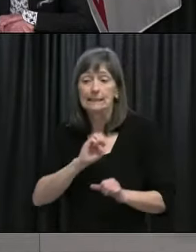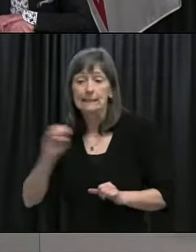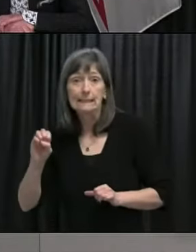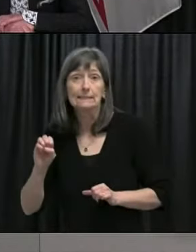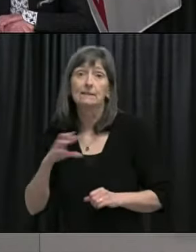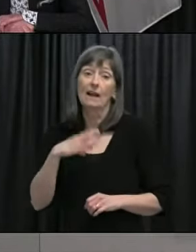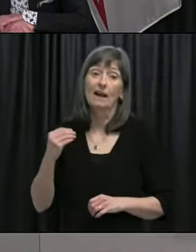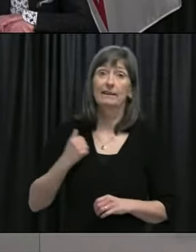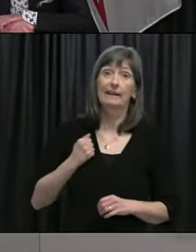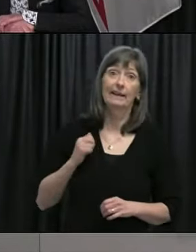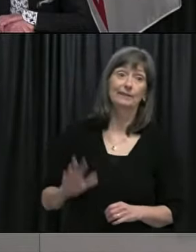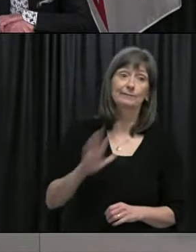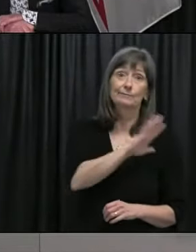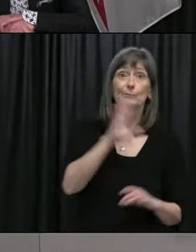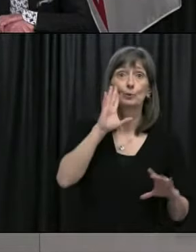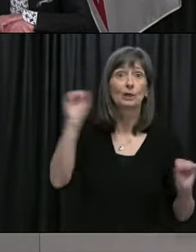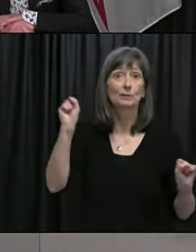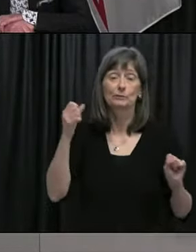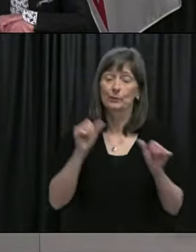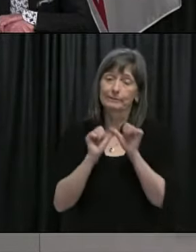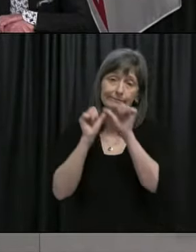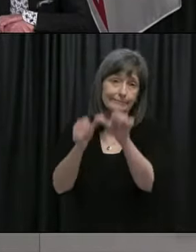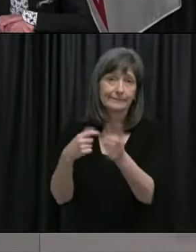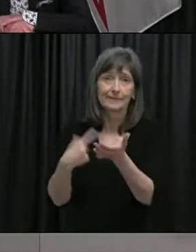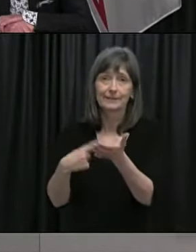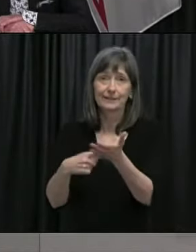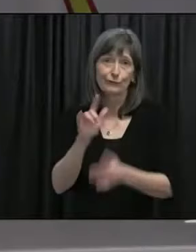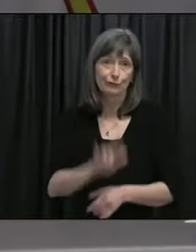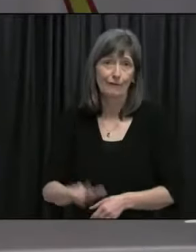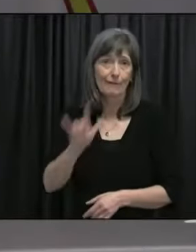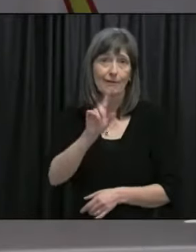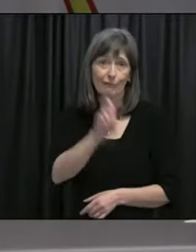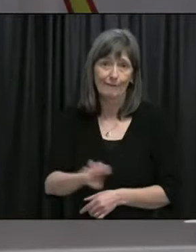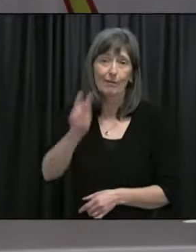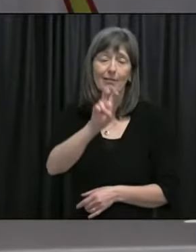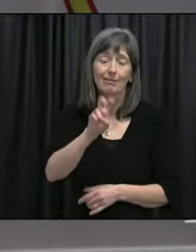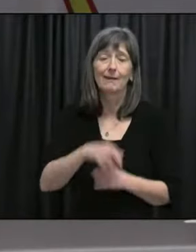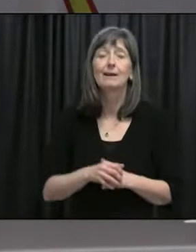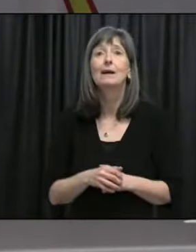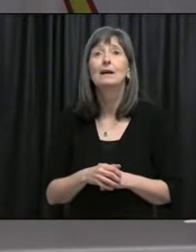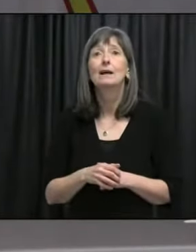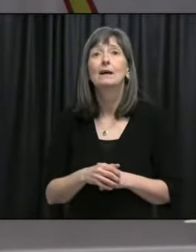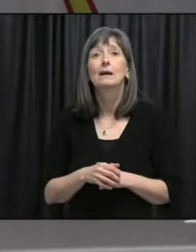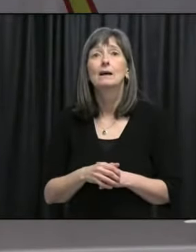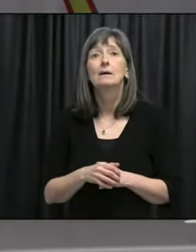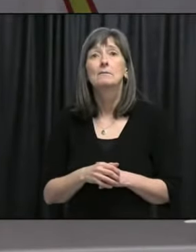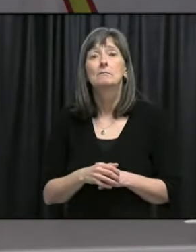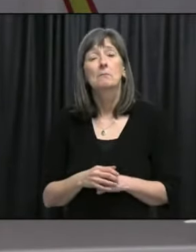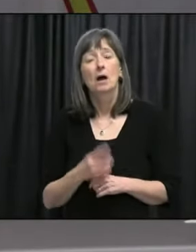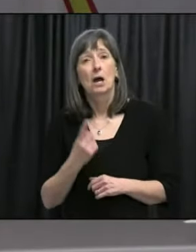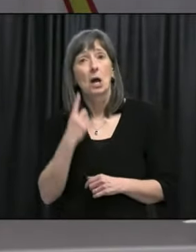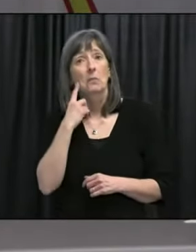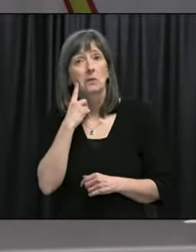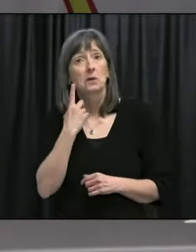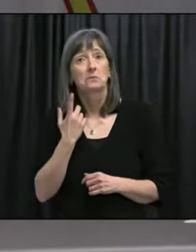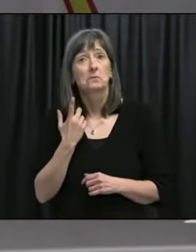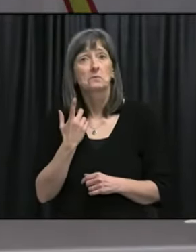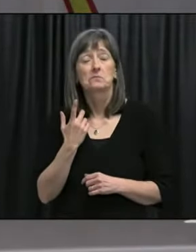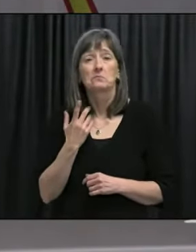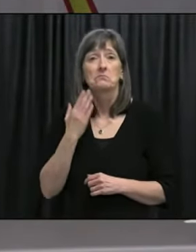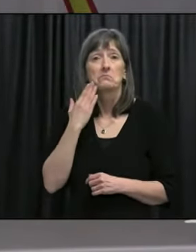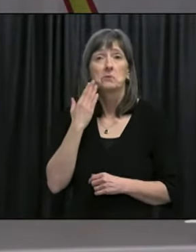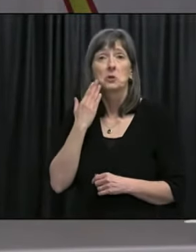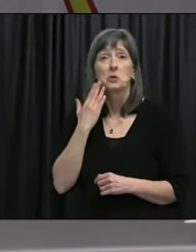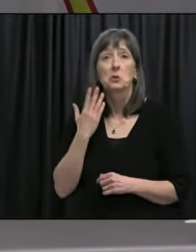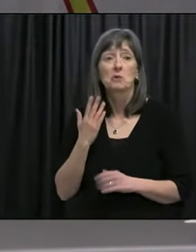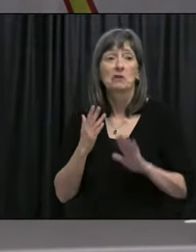Premiers from across the country. I think it was a positive, uh, sign lost in, in, in the rightfully placed, uh, anxiety,